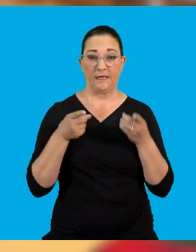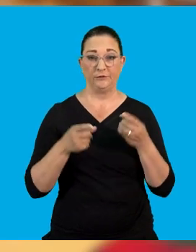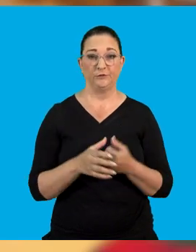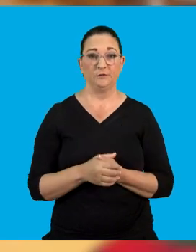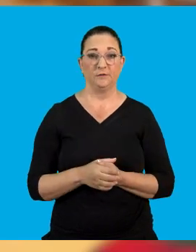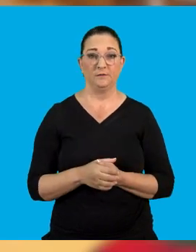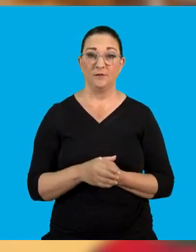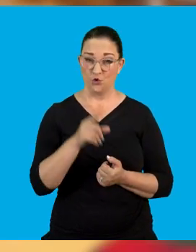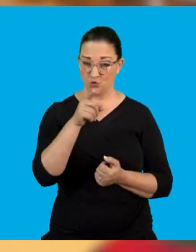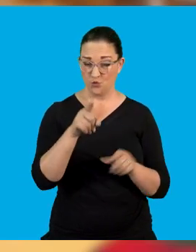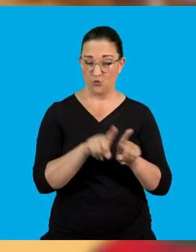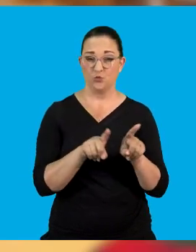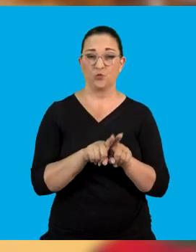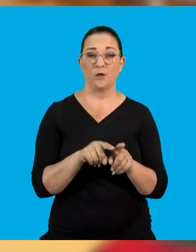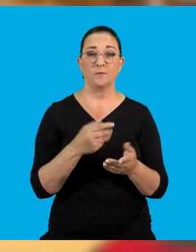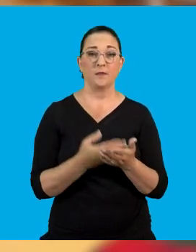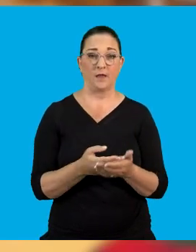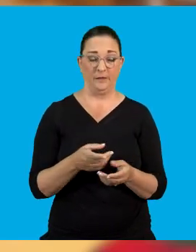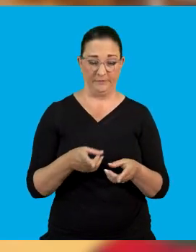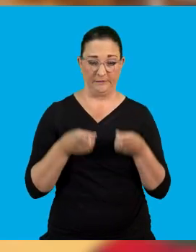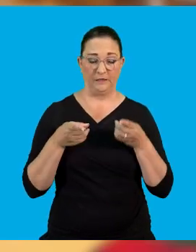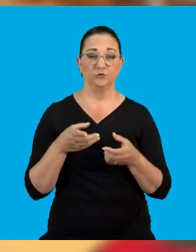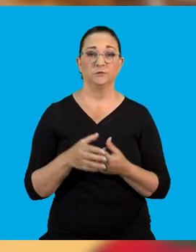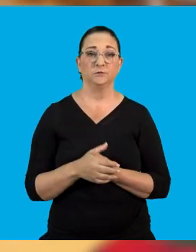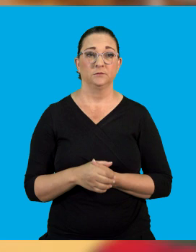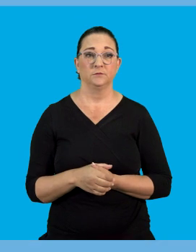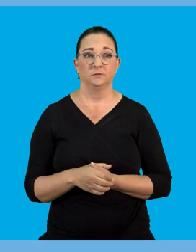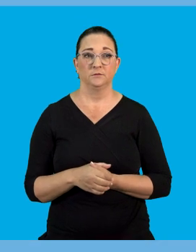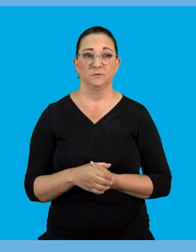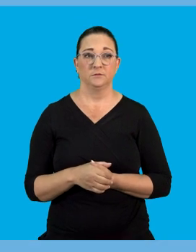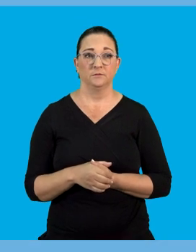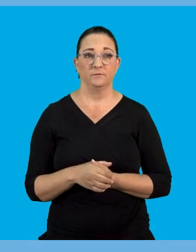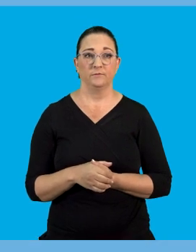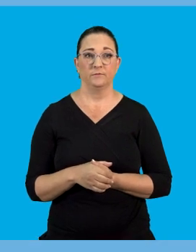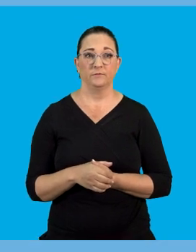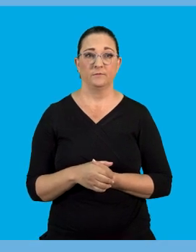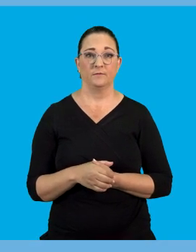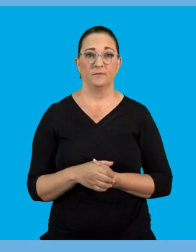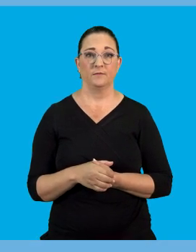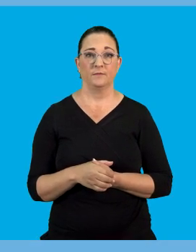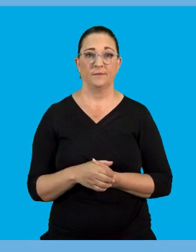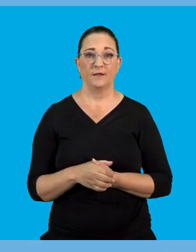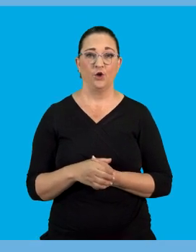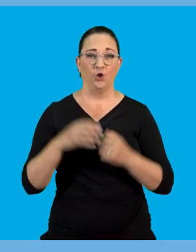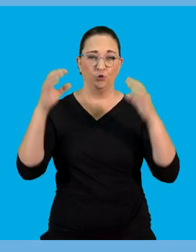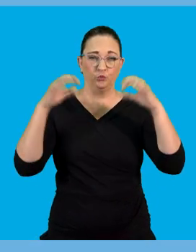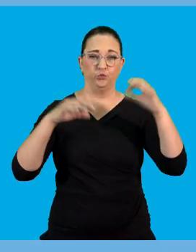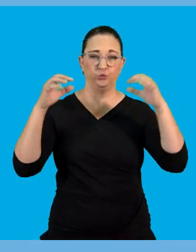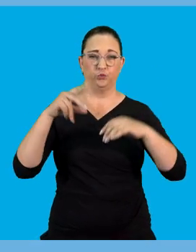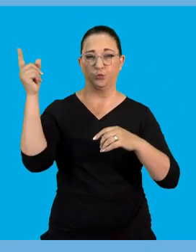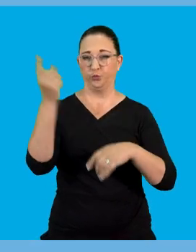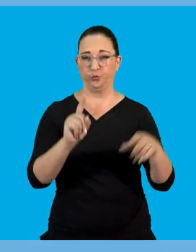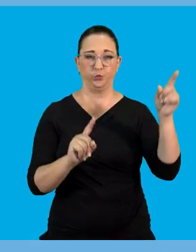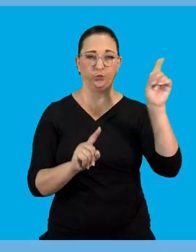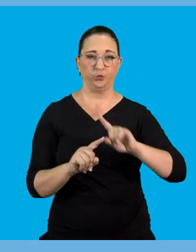the station. Even yourself that you are there at the station. So during a thunderstorm. There is friction